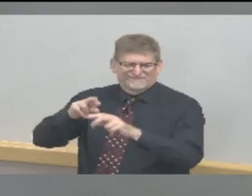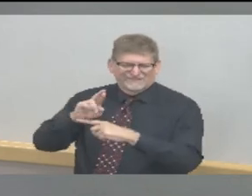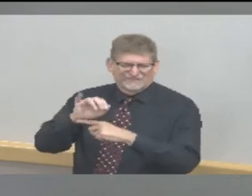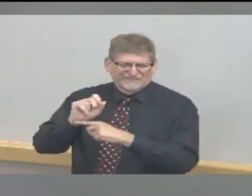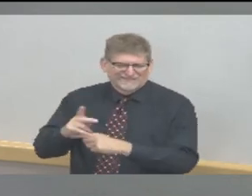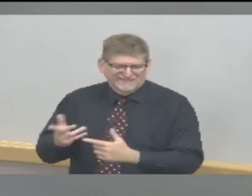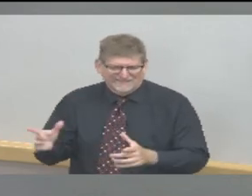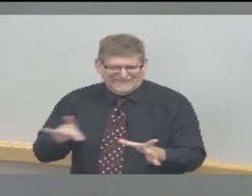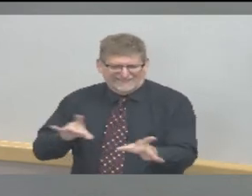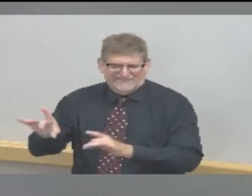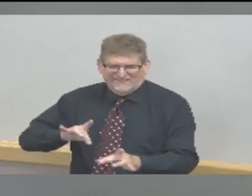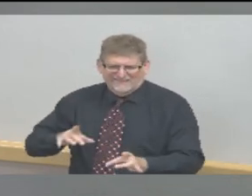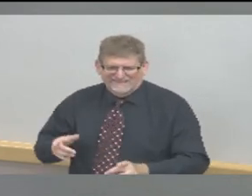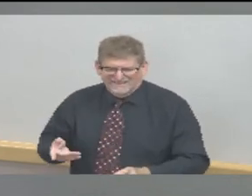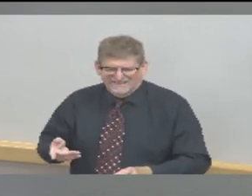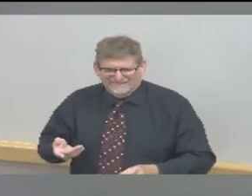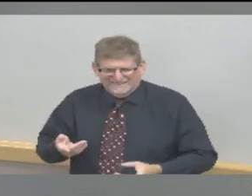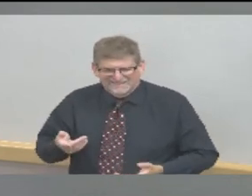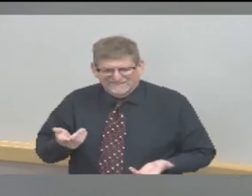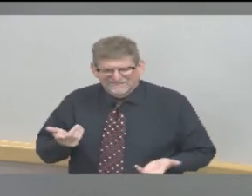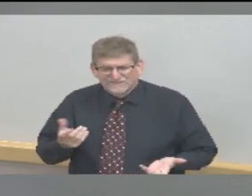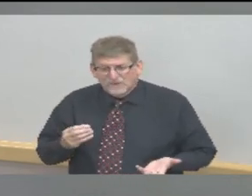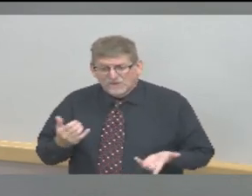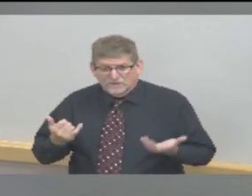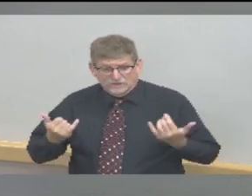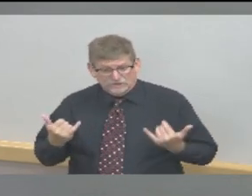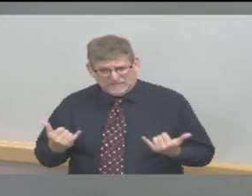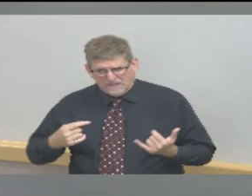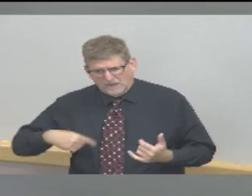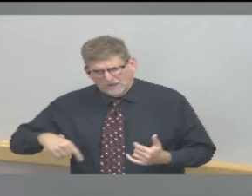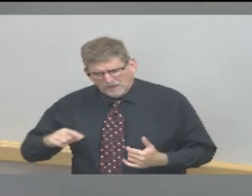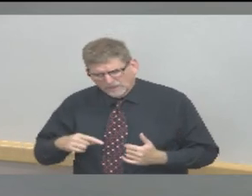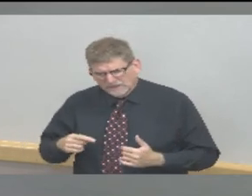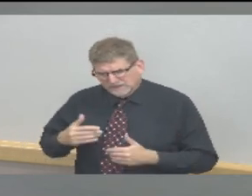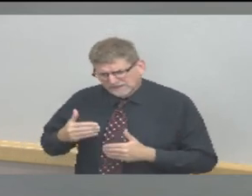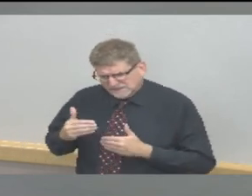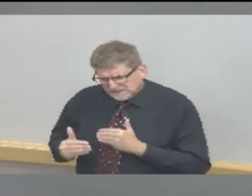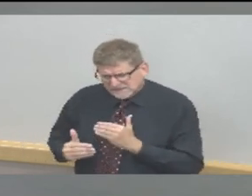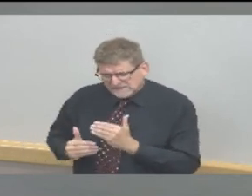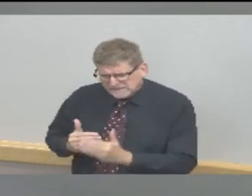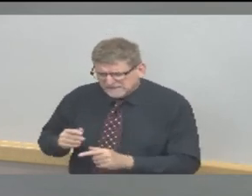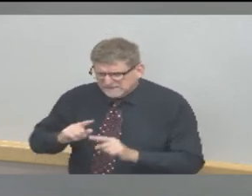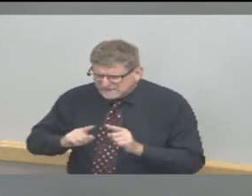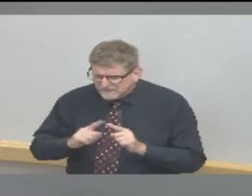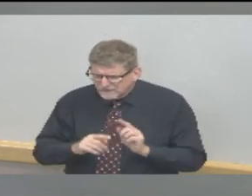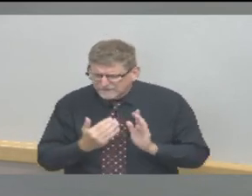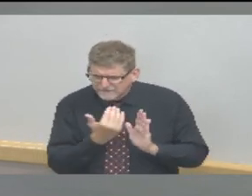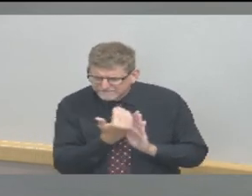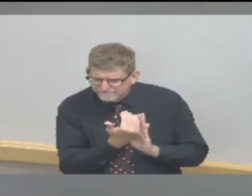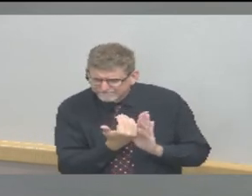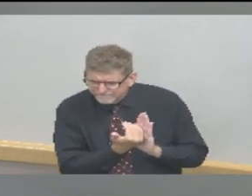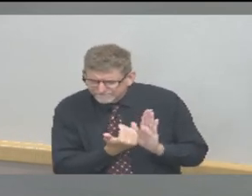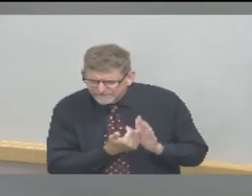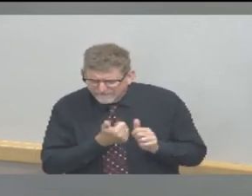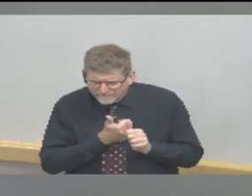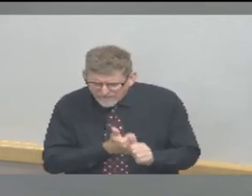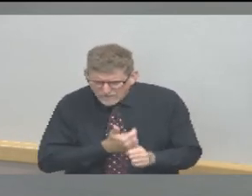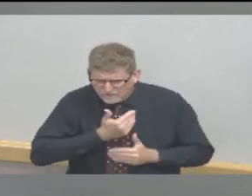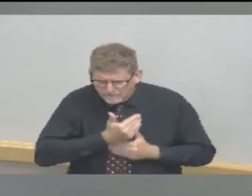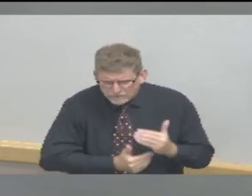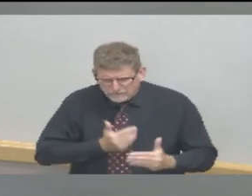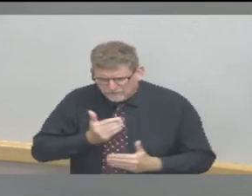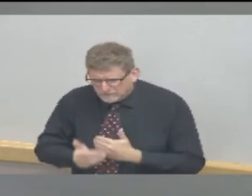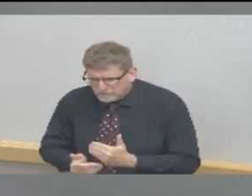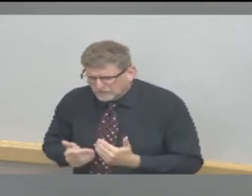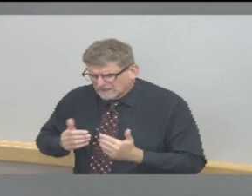why, as we go through this reopening process, the measures that we've been emphasizing